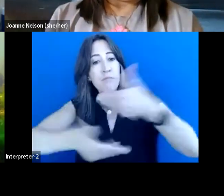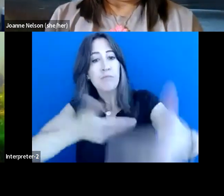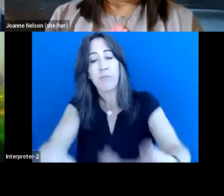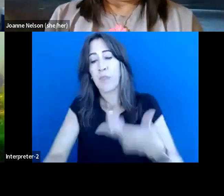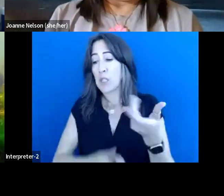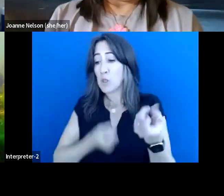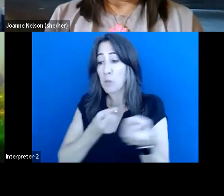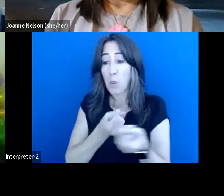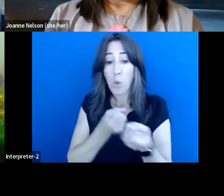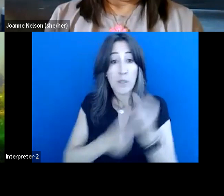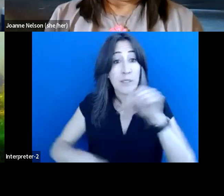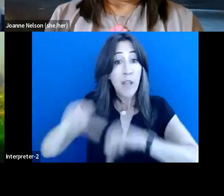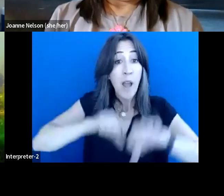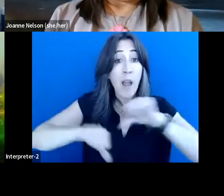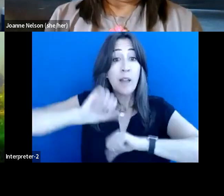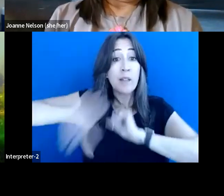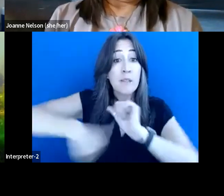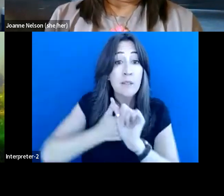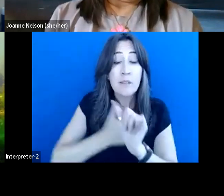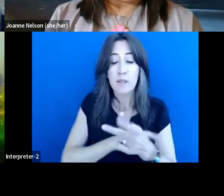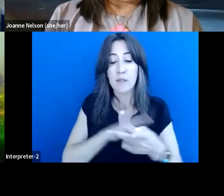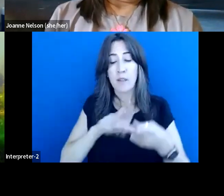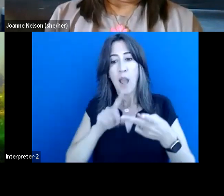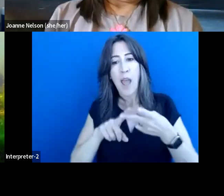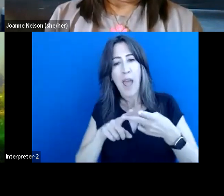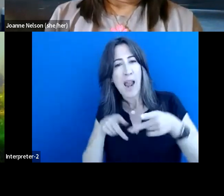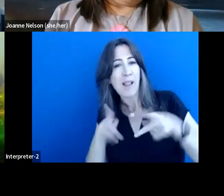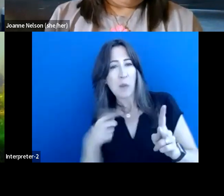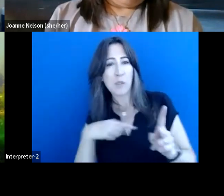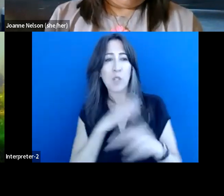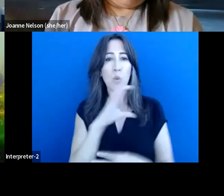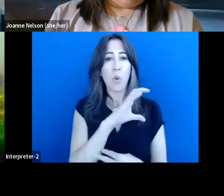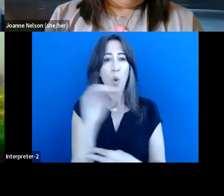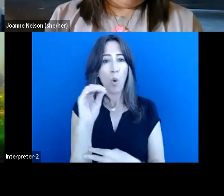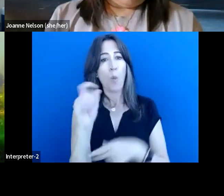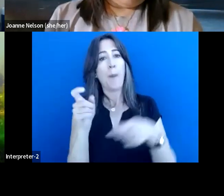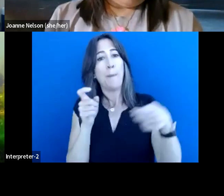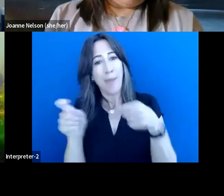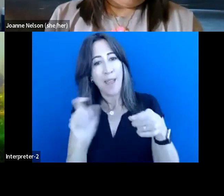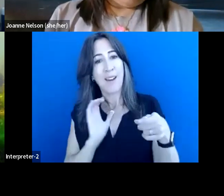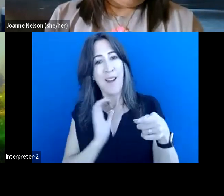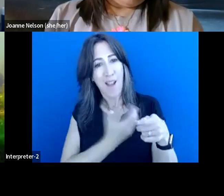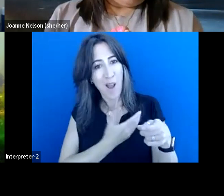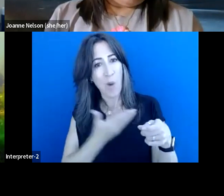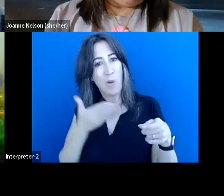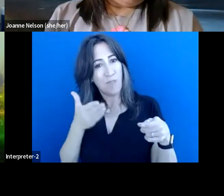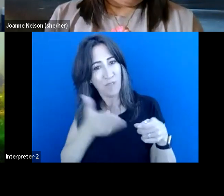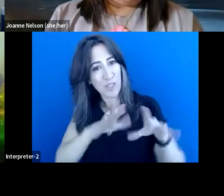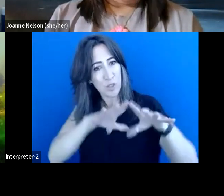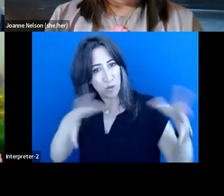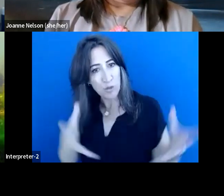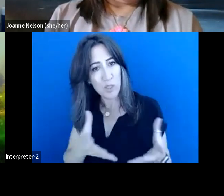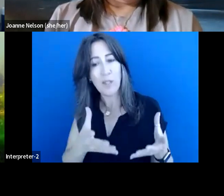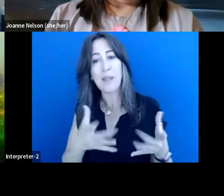science that also allows us to co-manage our fisheries. And that's really important that it's always been a sort of